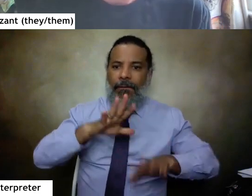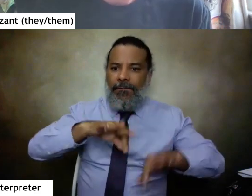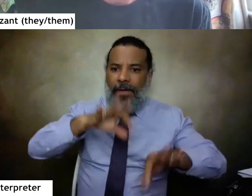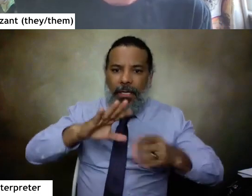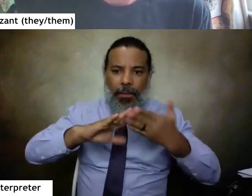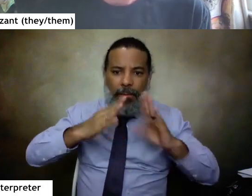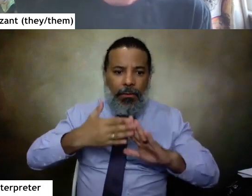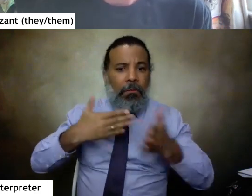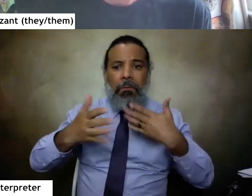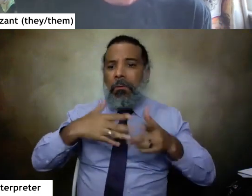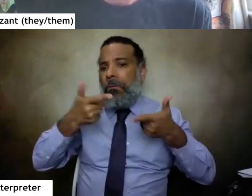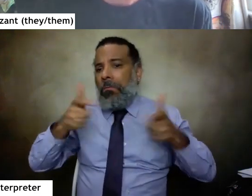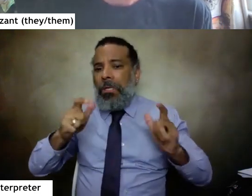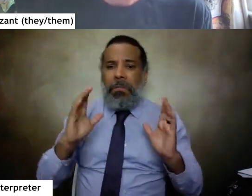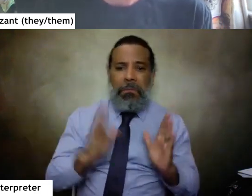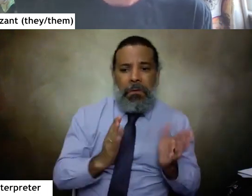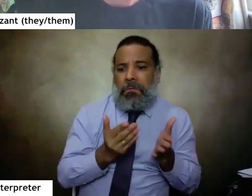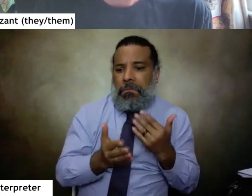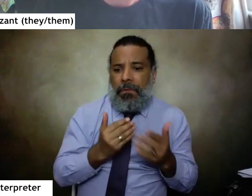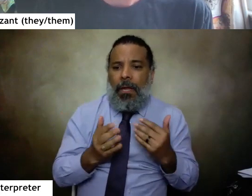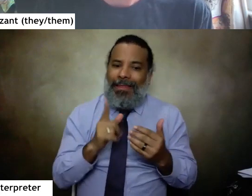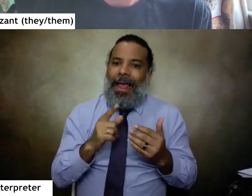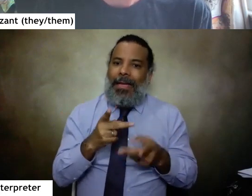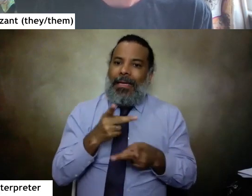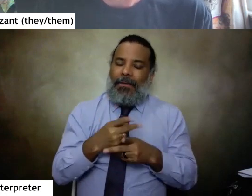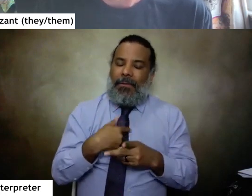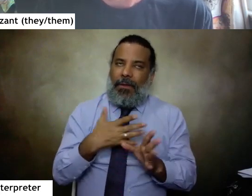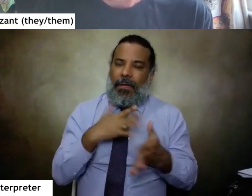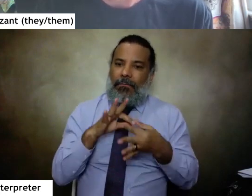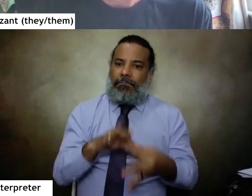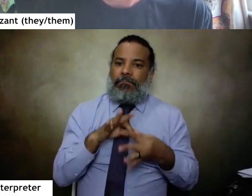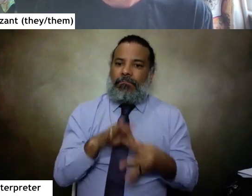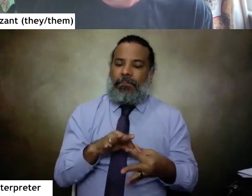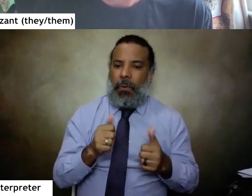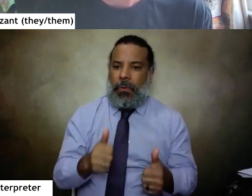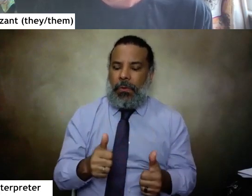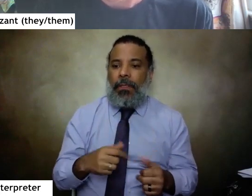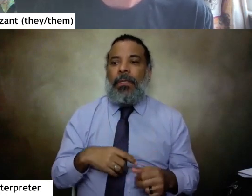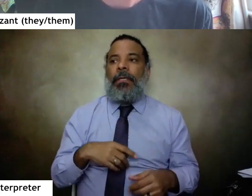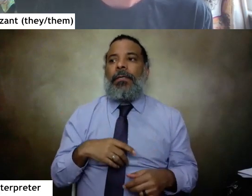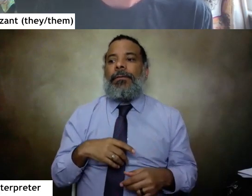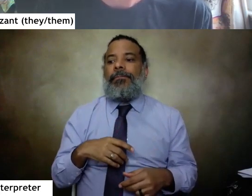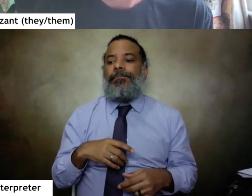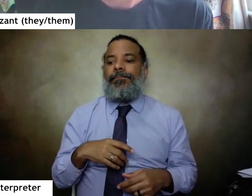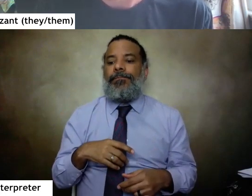whether it's large or small is what keeps me grounded um and